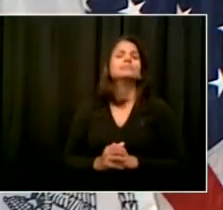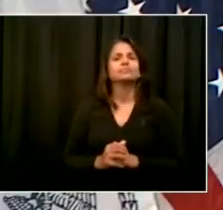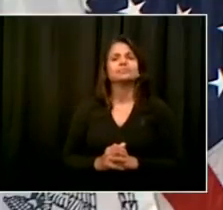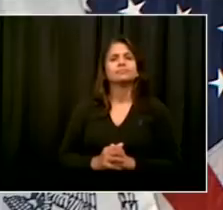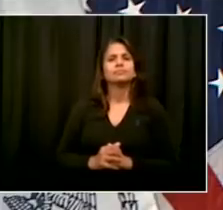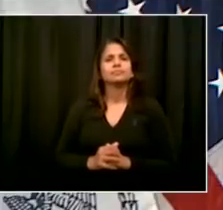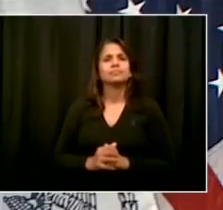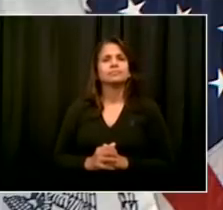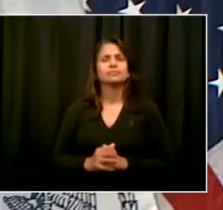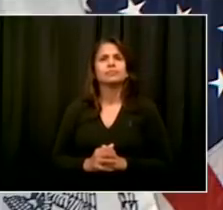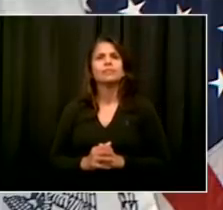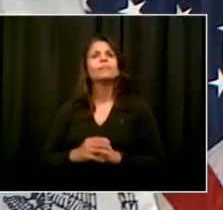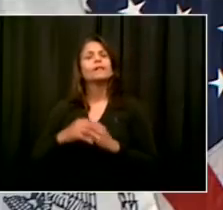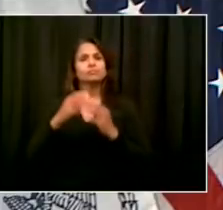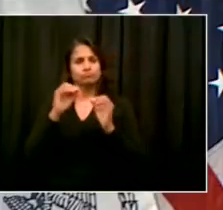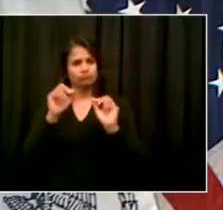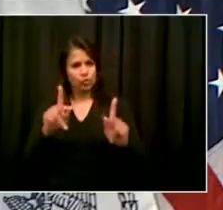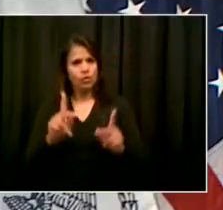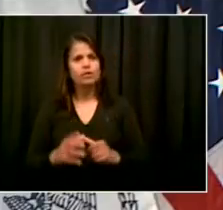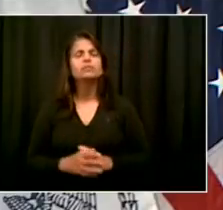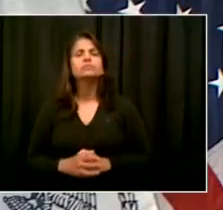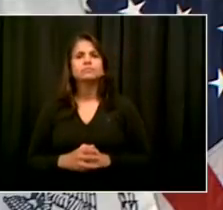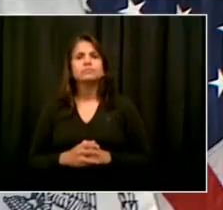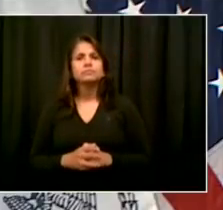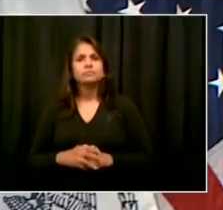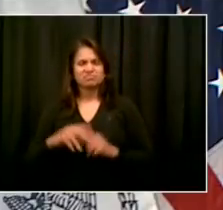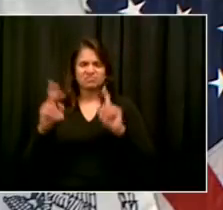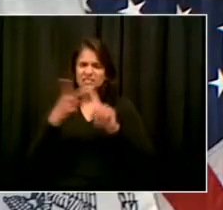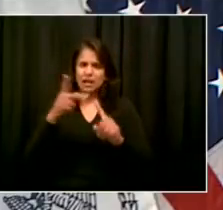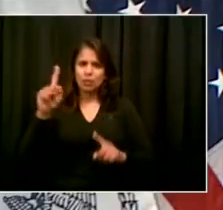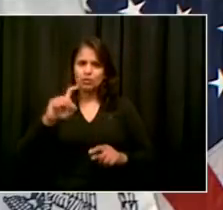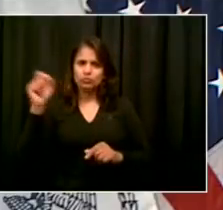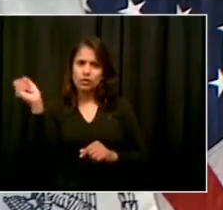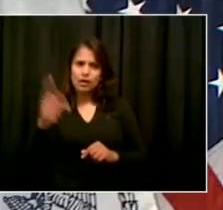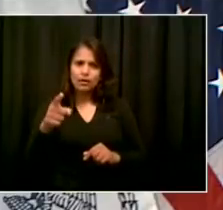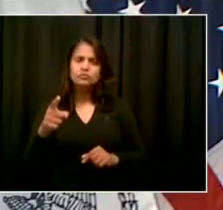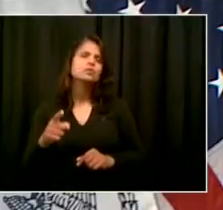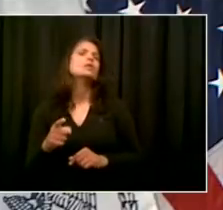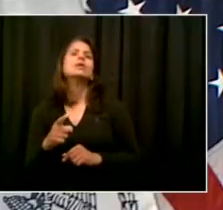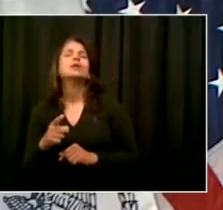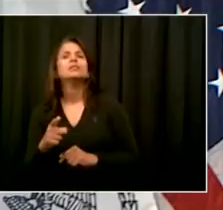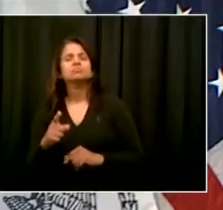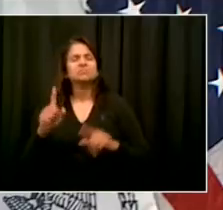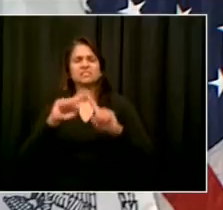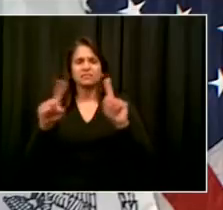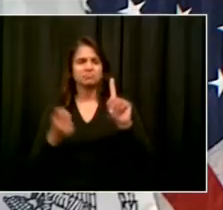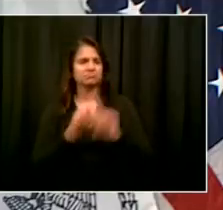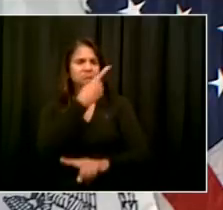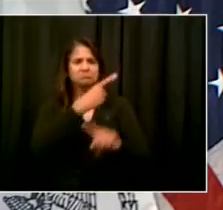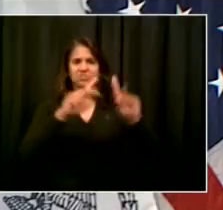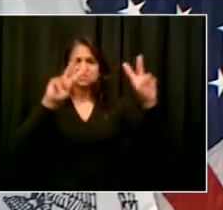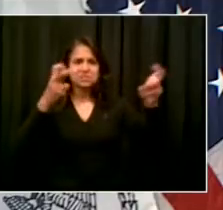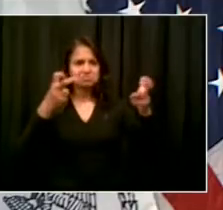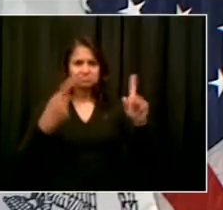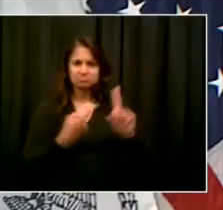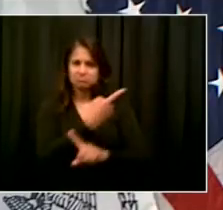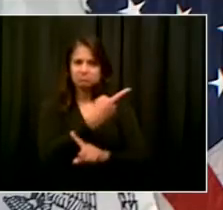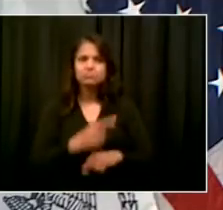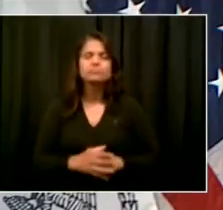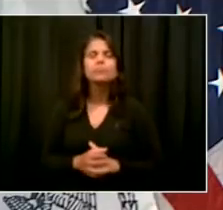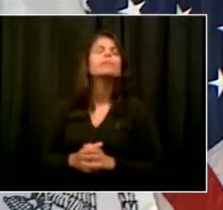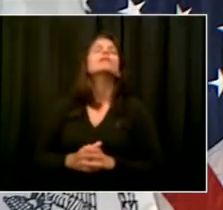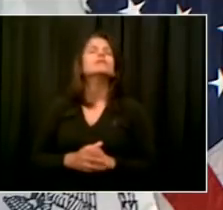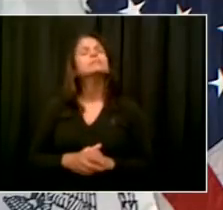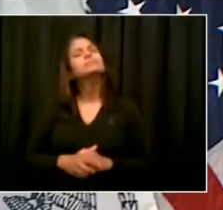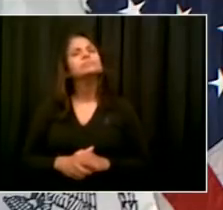Okay, just switching gears here, Mr. Mayor. When will you be able to announce a comprehensive plan